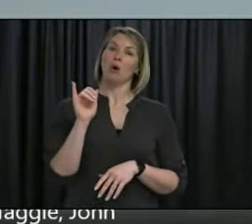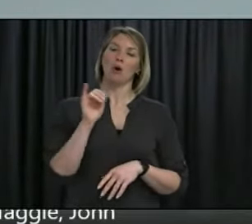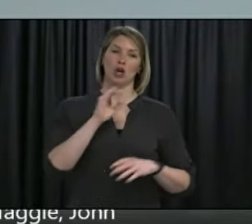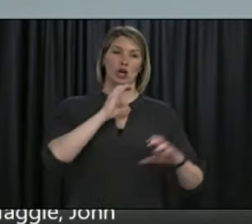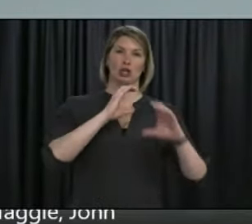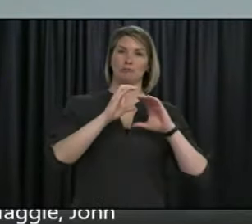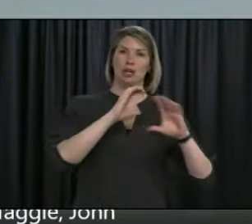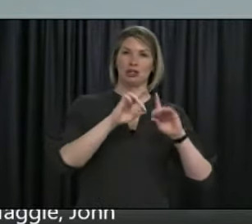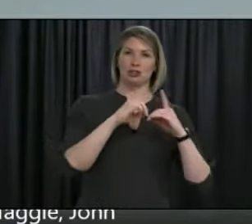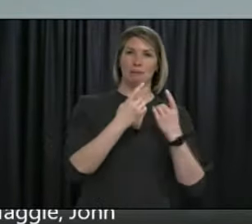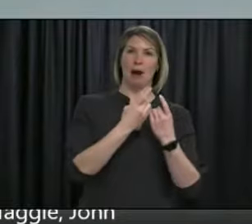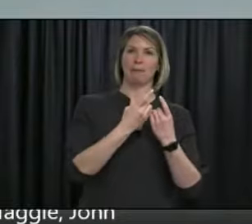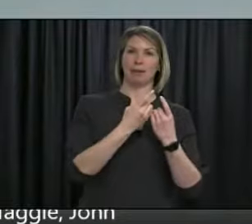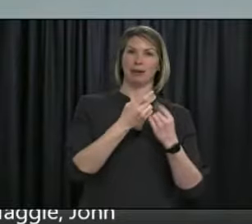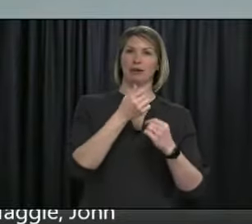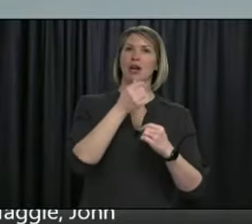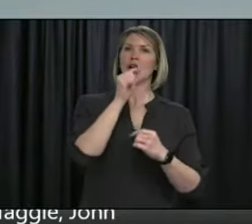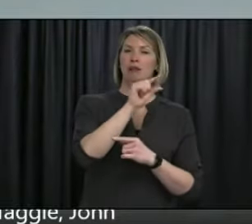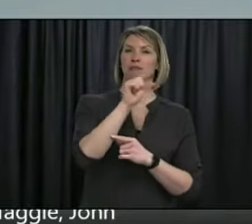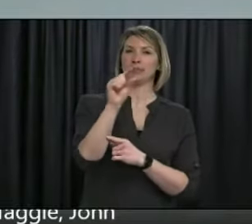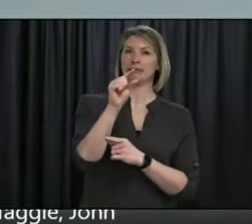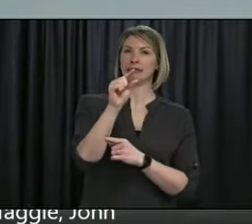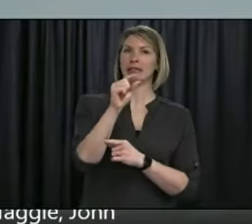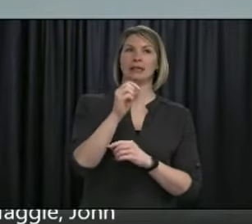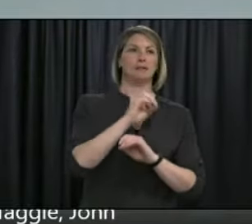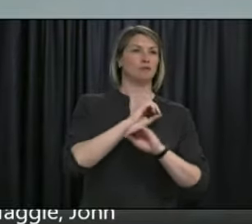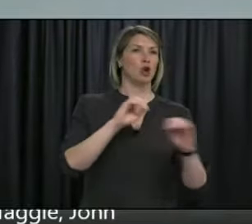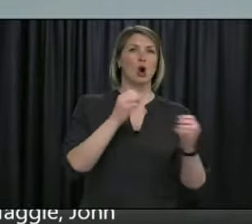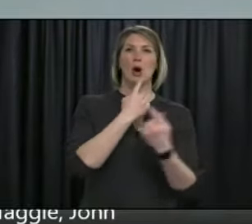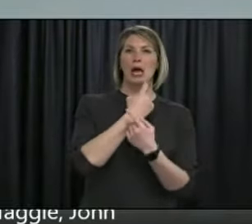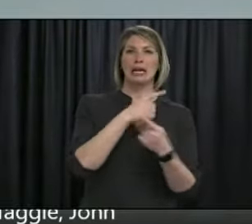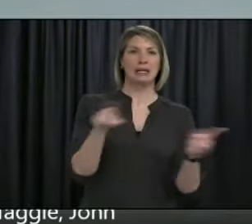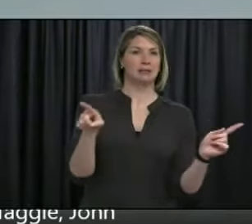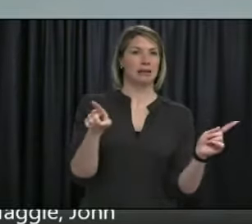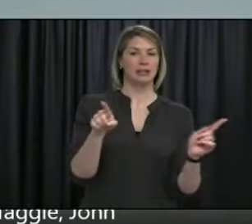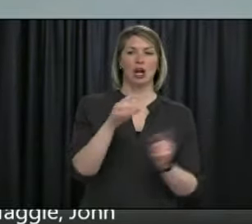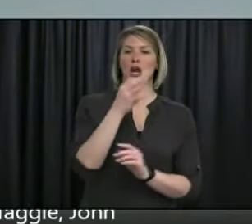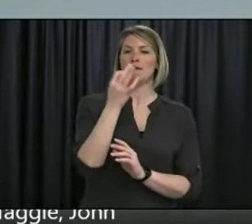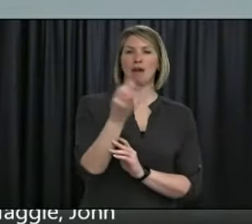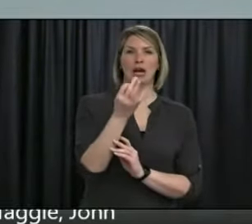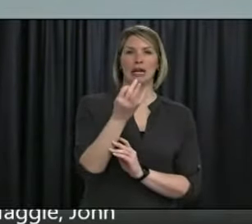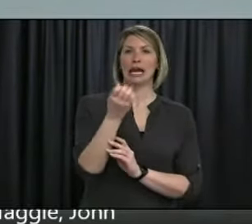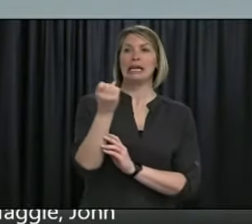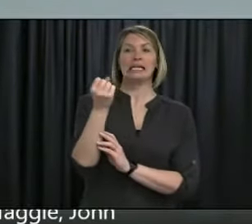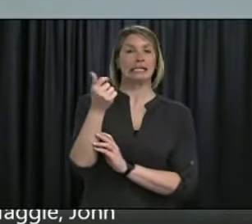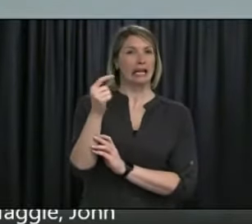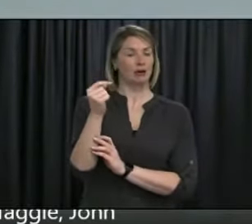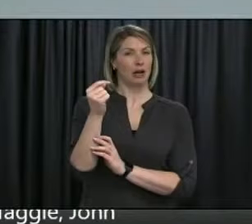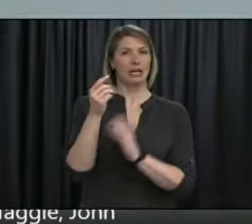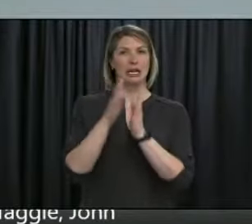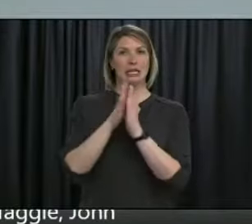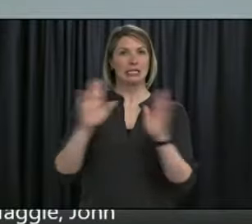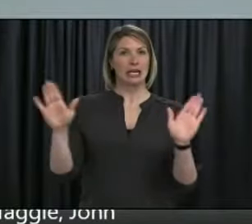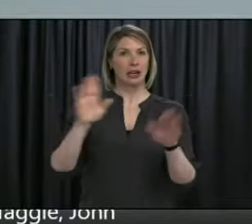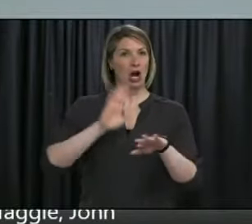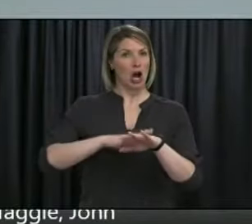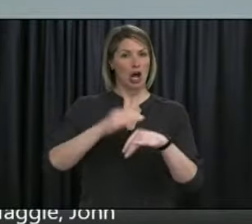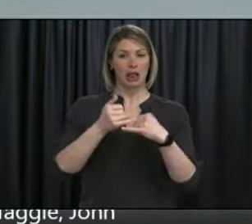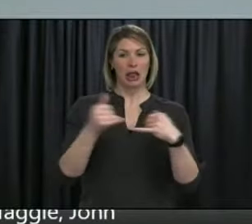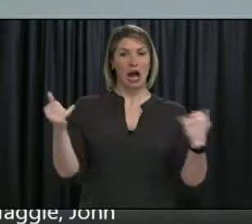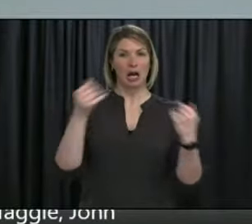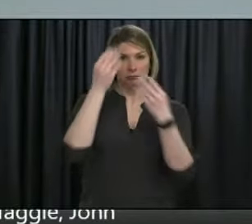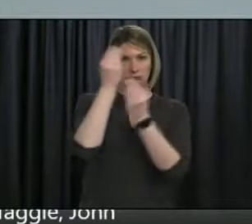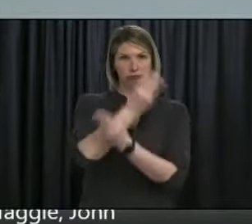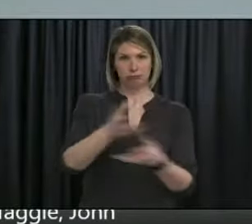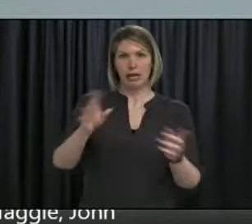over the holiday weekend, Friday, Saturday or Sunday, and we will resume on Monday. Obviously, the situation changes